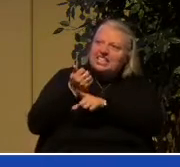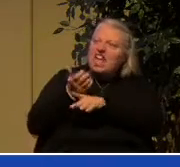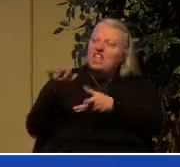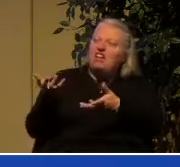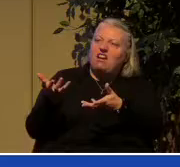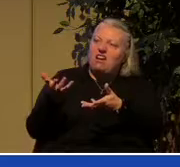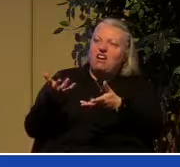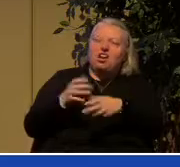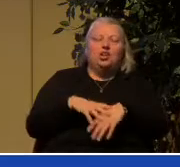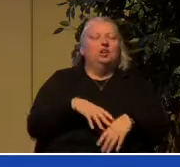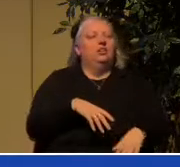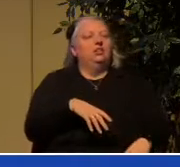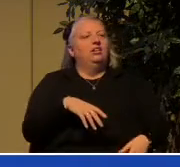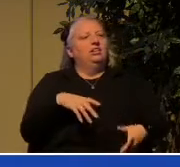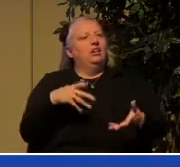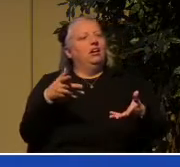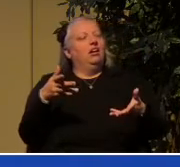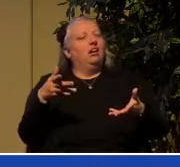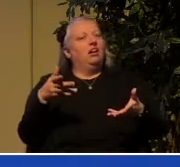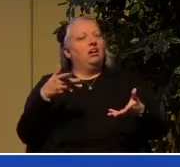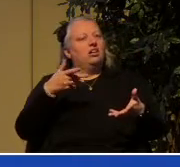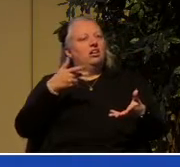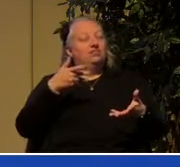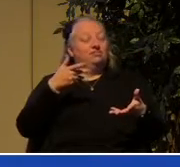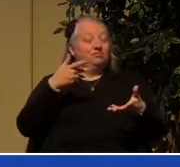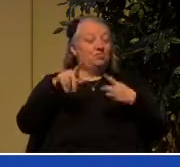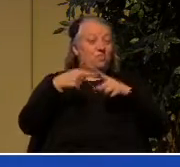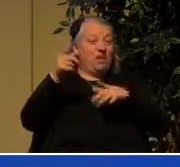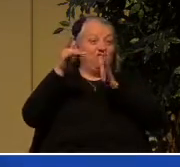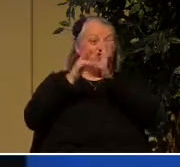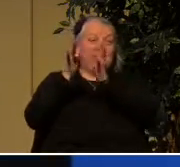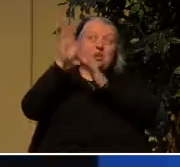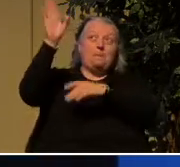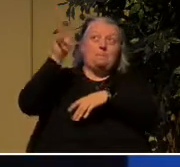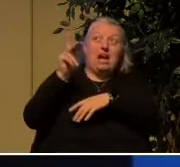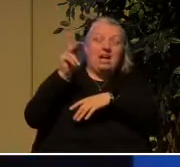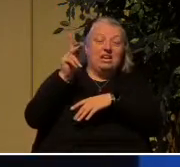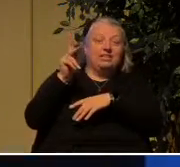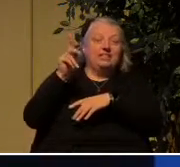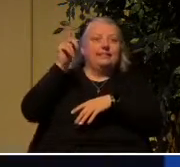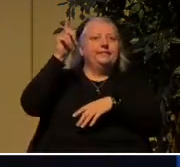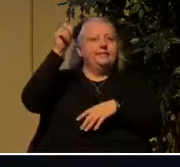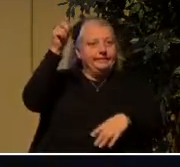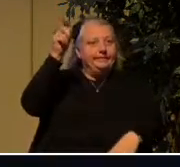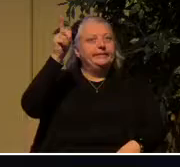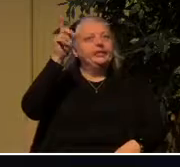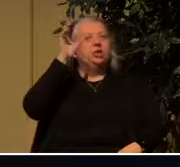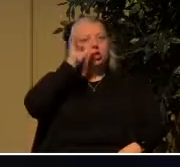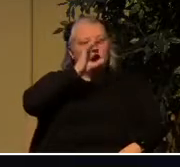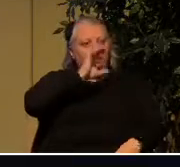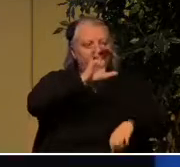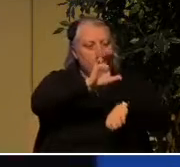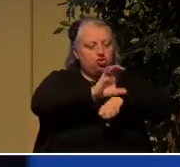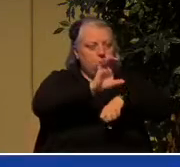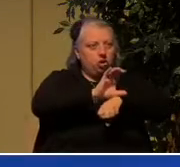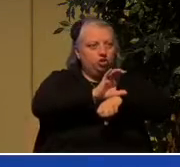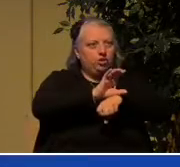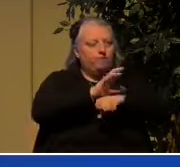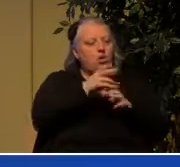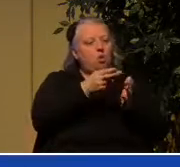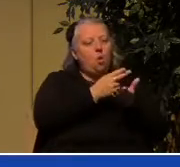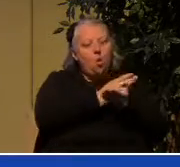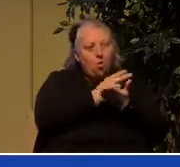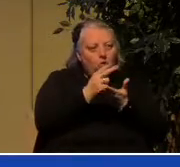to because when Jesus comes back for the church he's looking for a church that is holy and without wrinkle